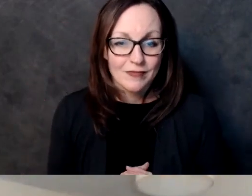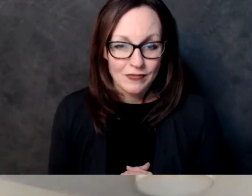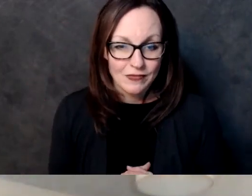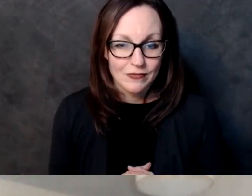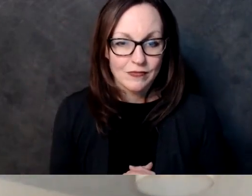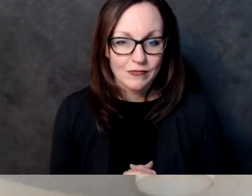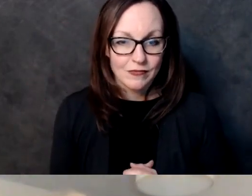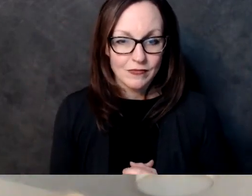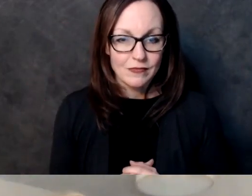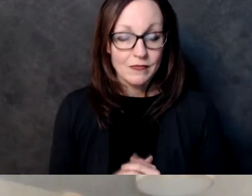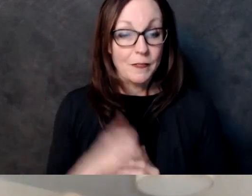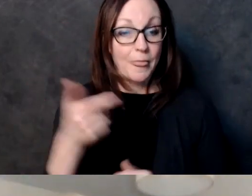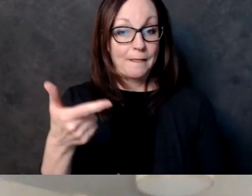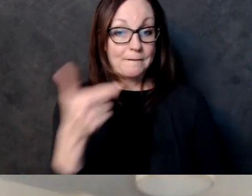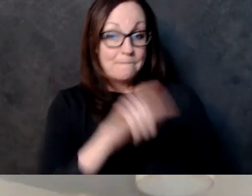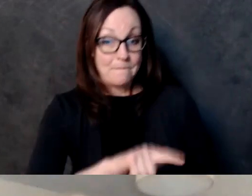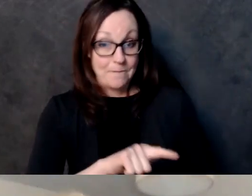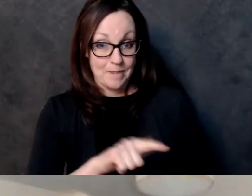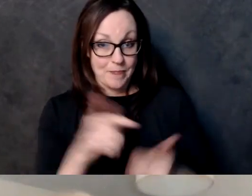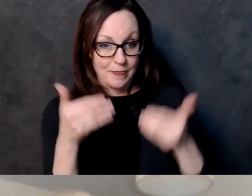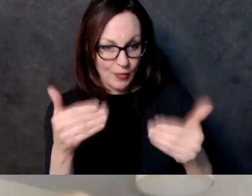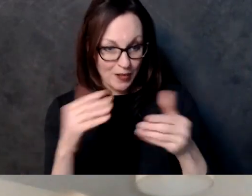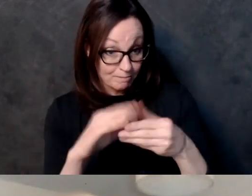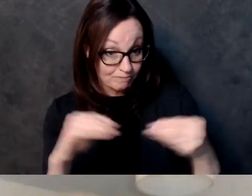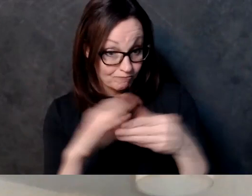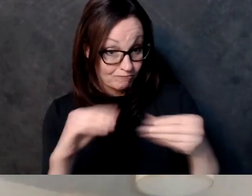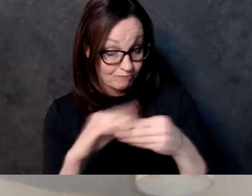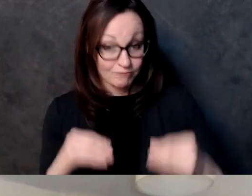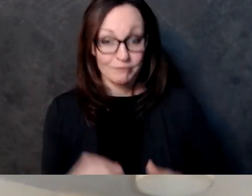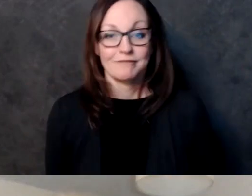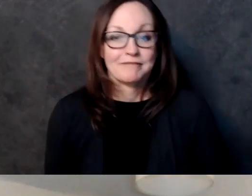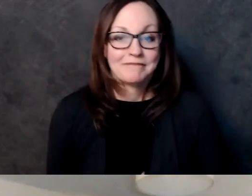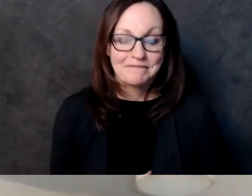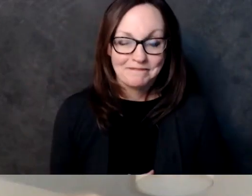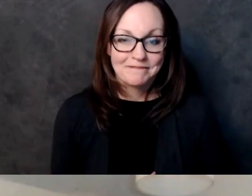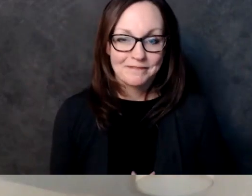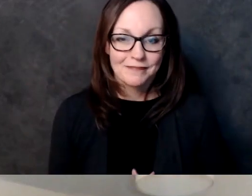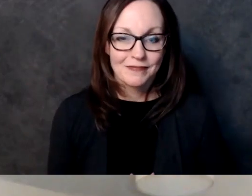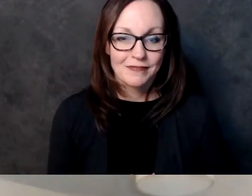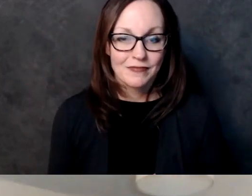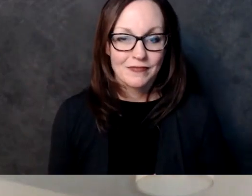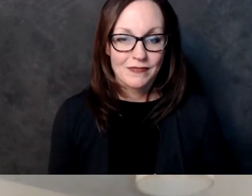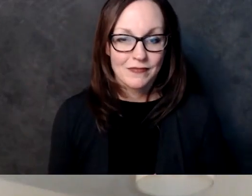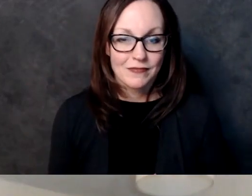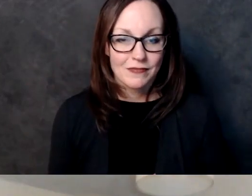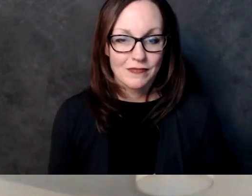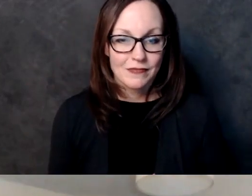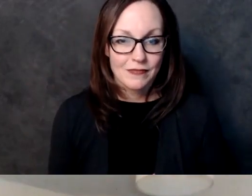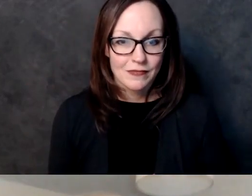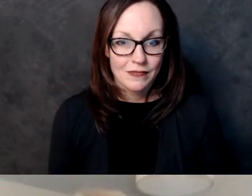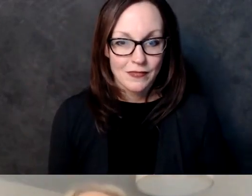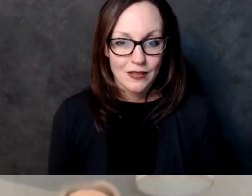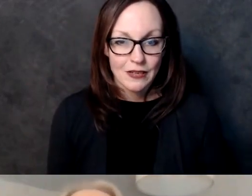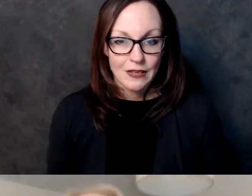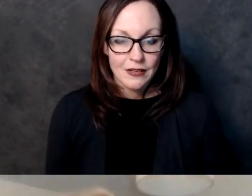thank you and i see chris is up next yeah yep um yeah you know when you talk about election fraud